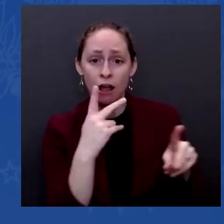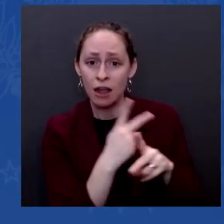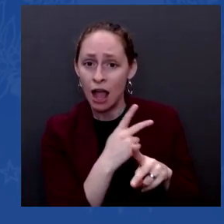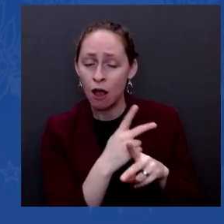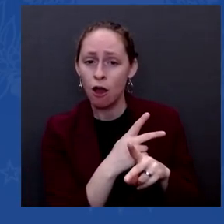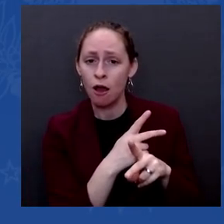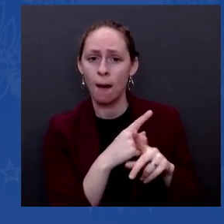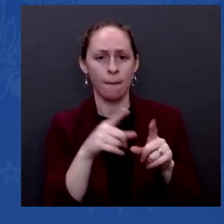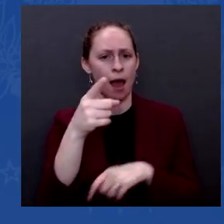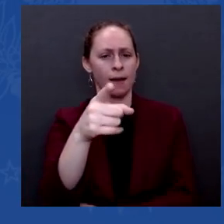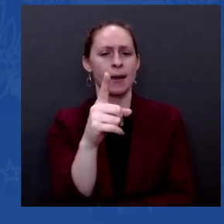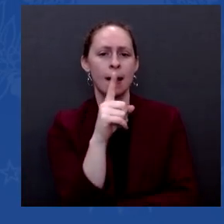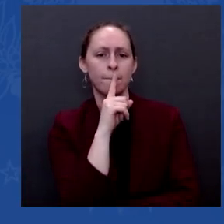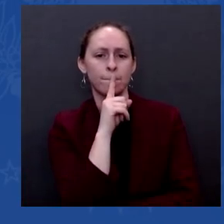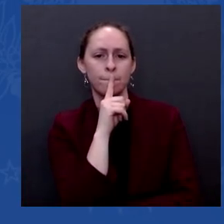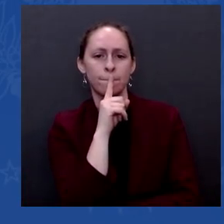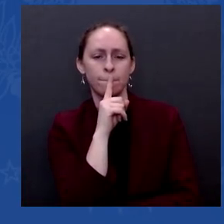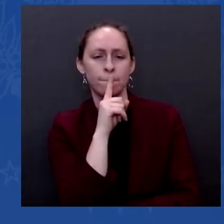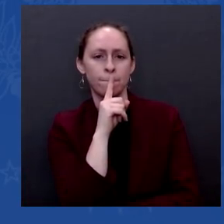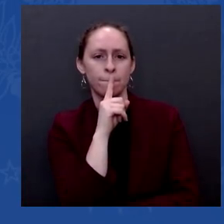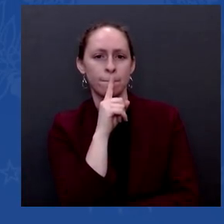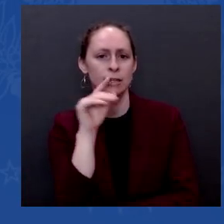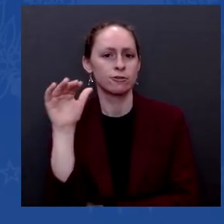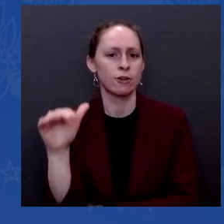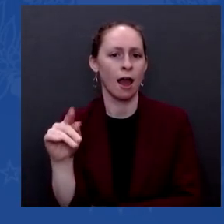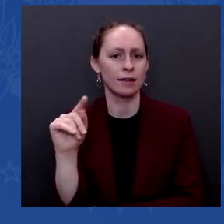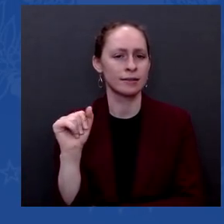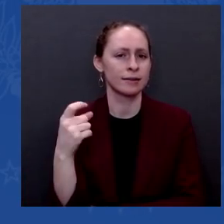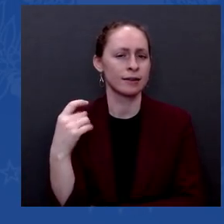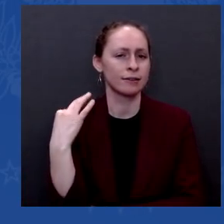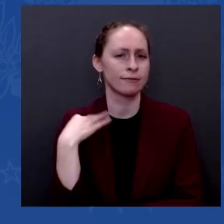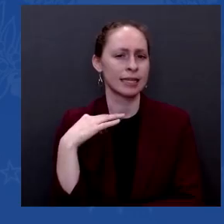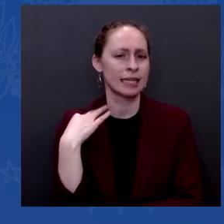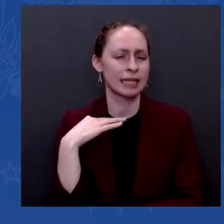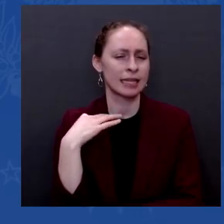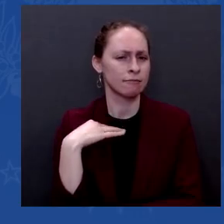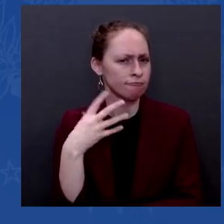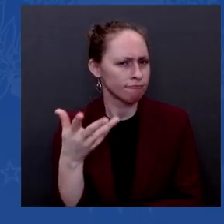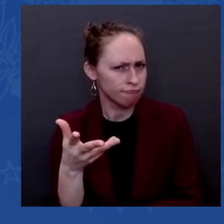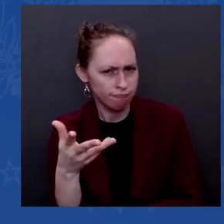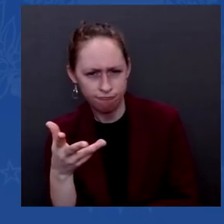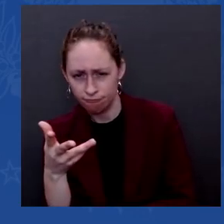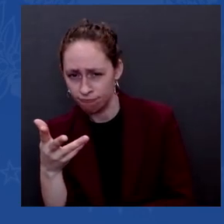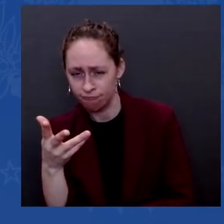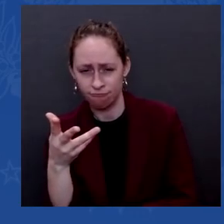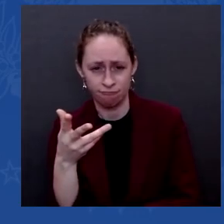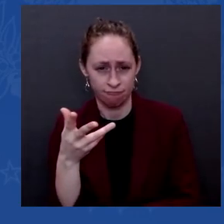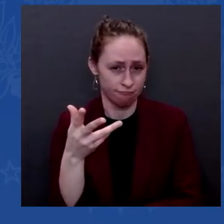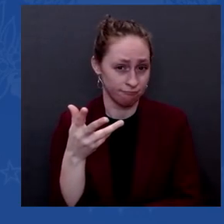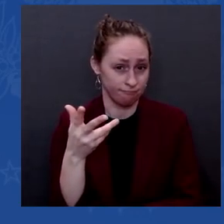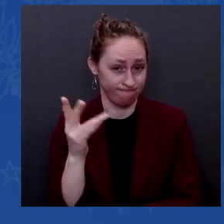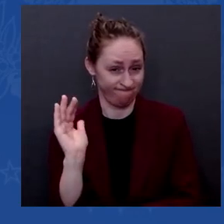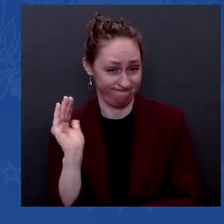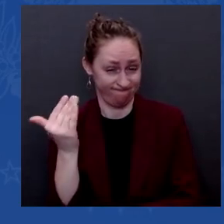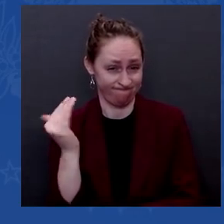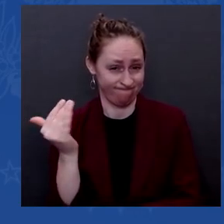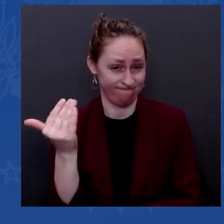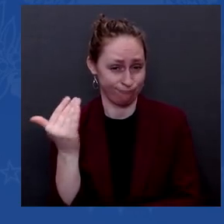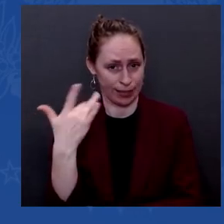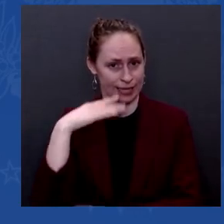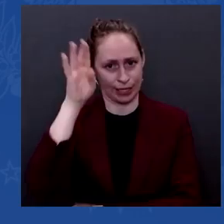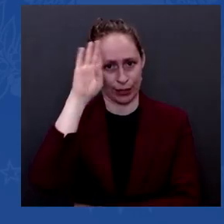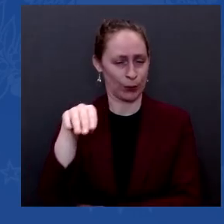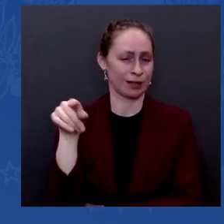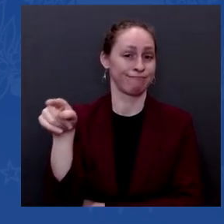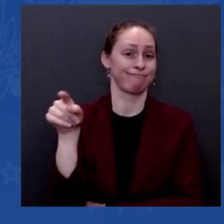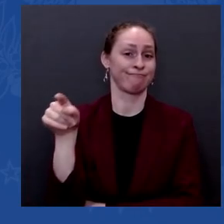if it's fair to read between the lines and assume that that is a piece given Senator Manchin's opposition to it, that the extension of that is likely one